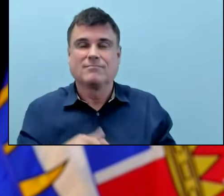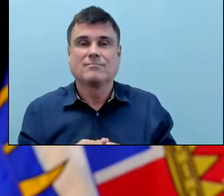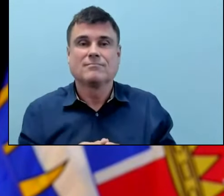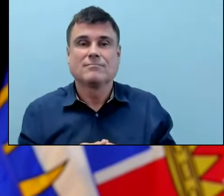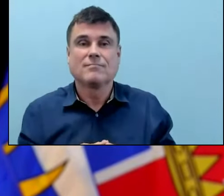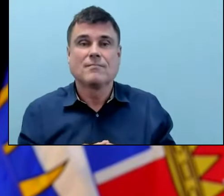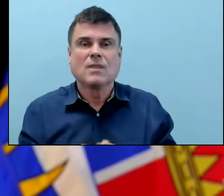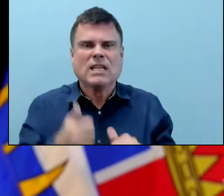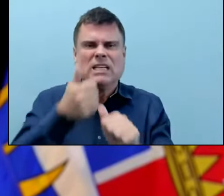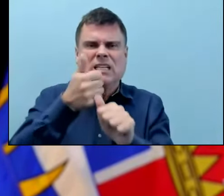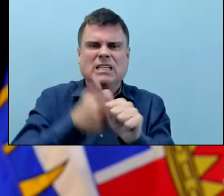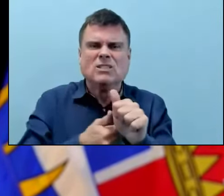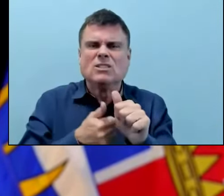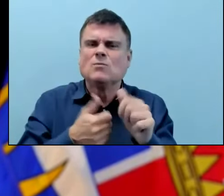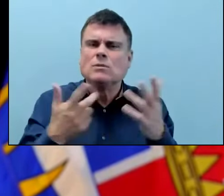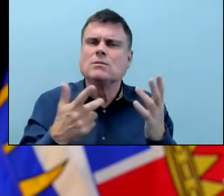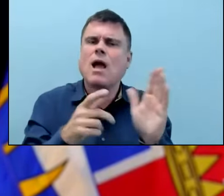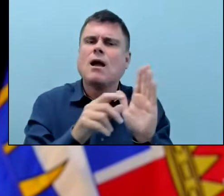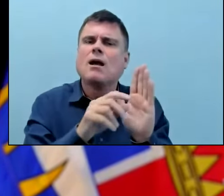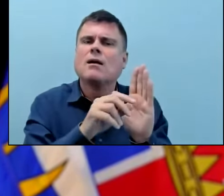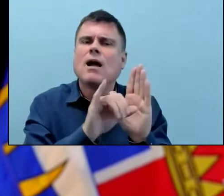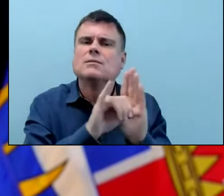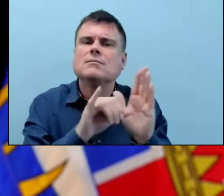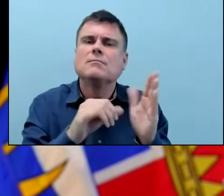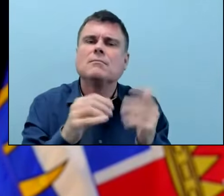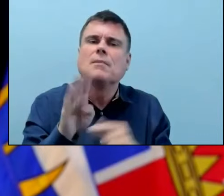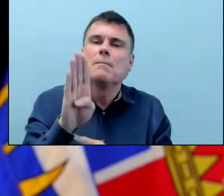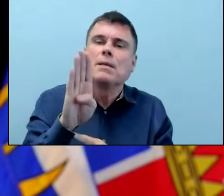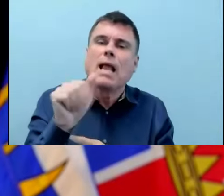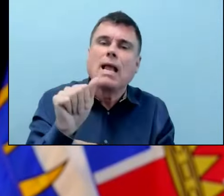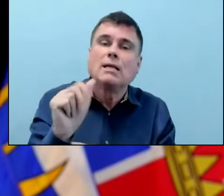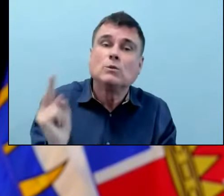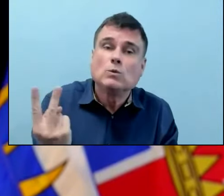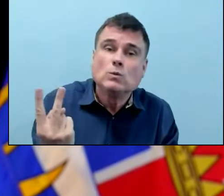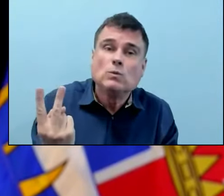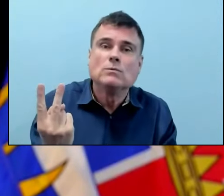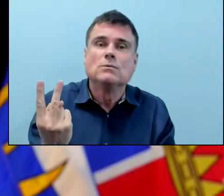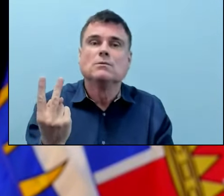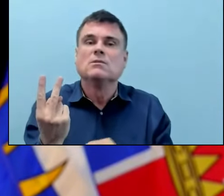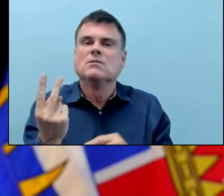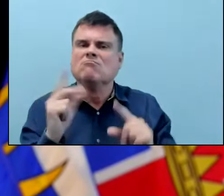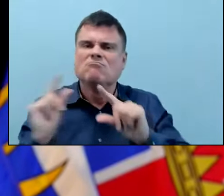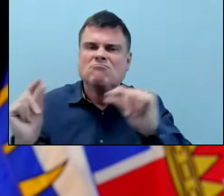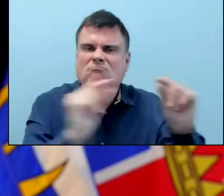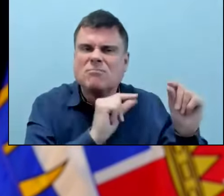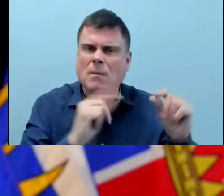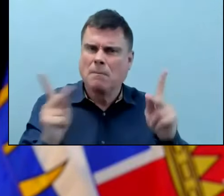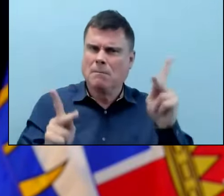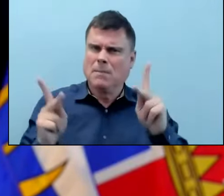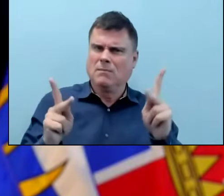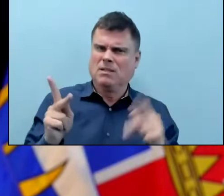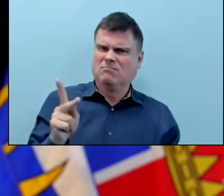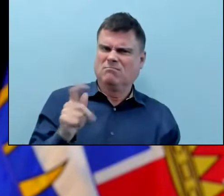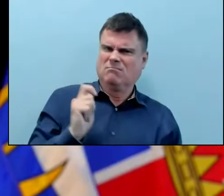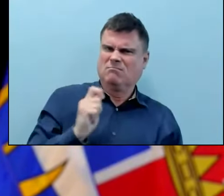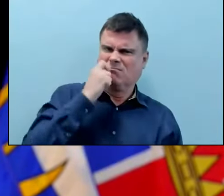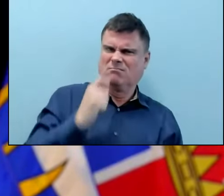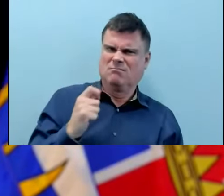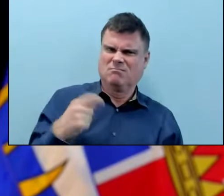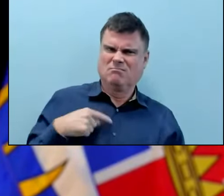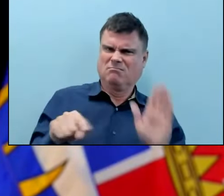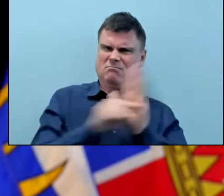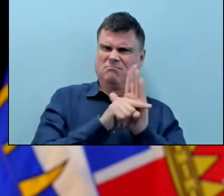variants, such as VA2, hearing anecdotally, people saying that it takes a couple of days after infection or after